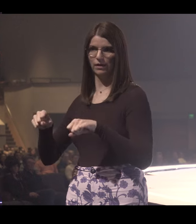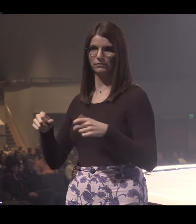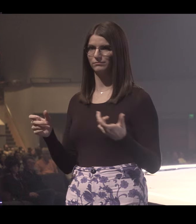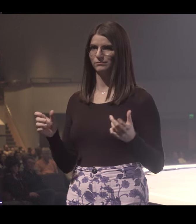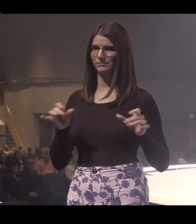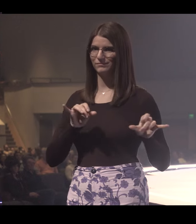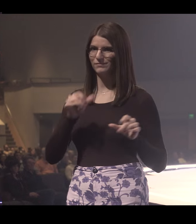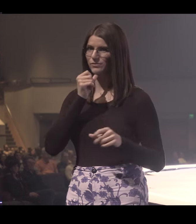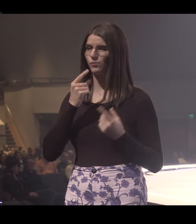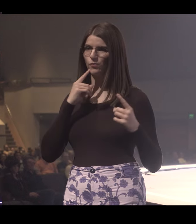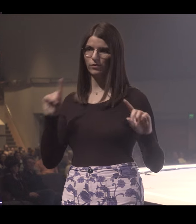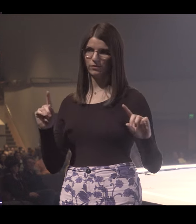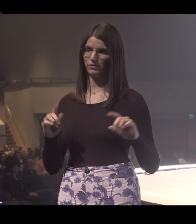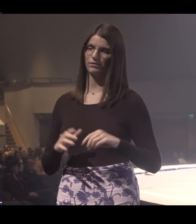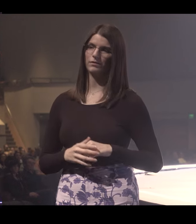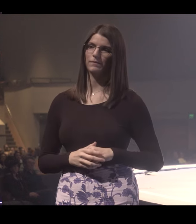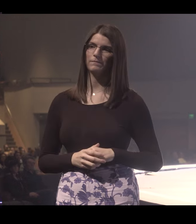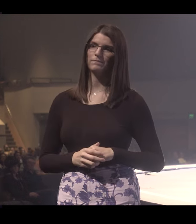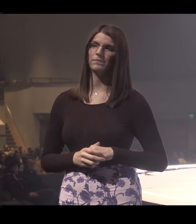people can.